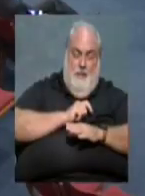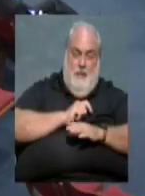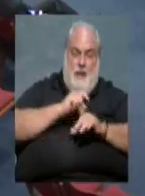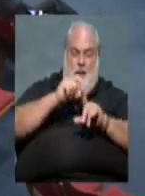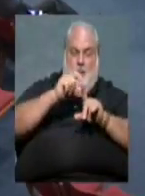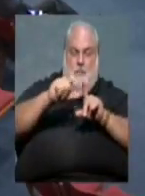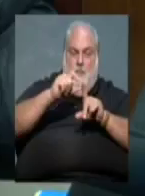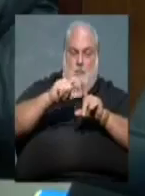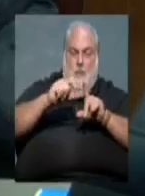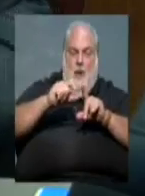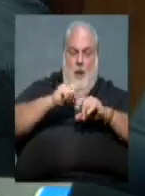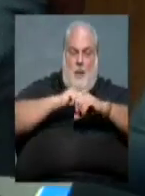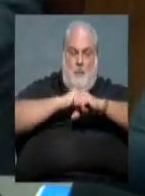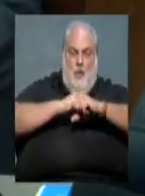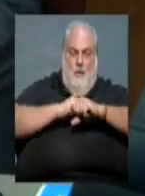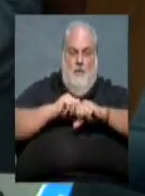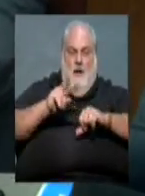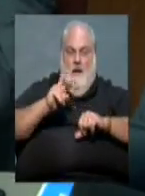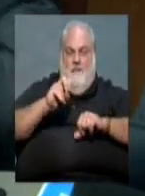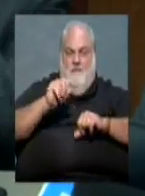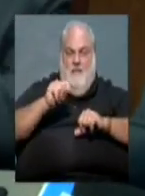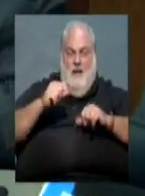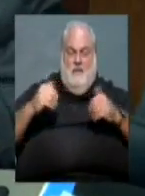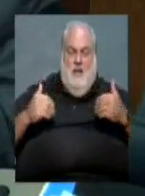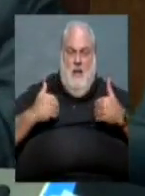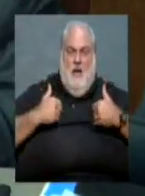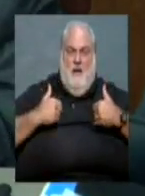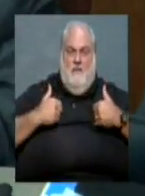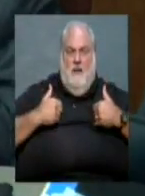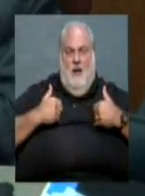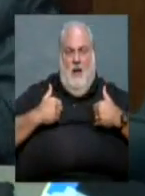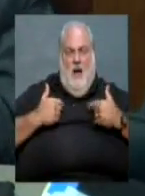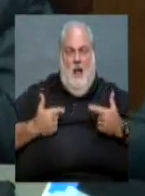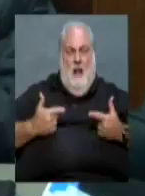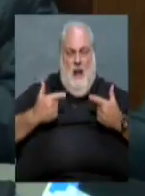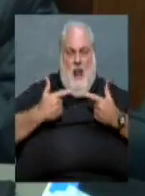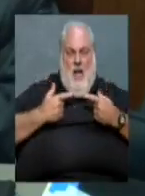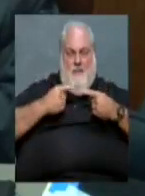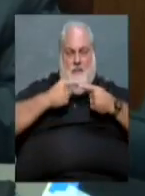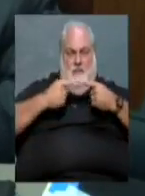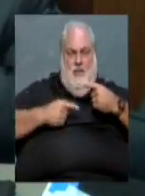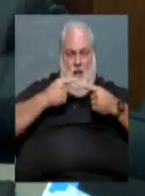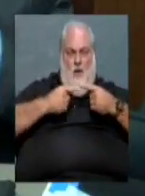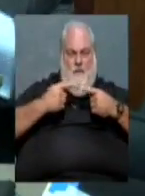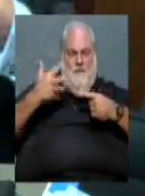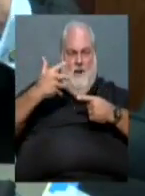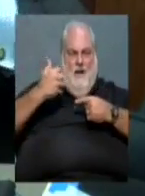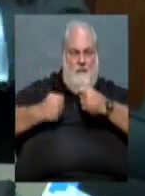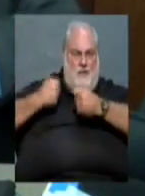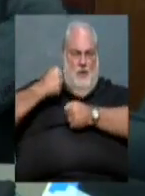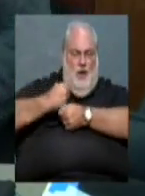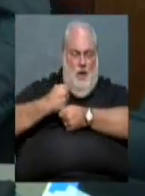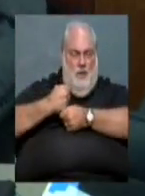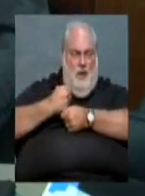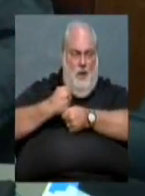about a five-year lifespan, so we need to,